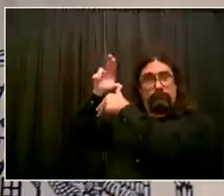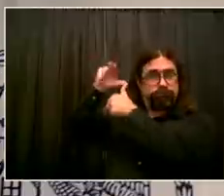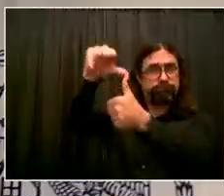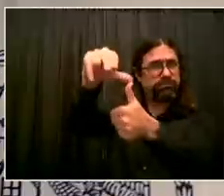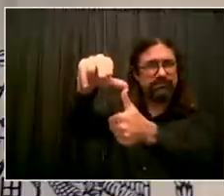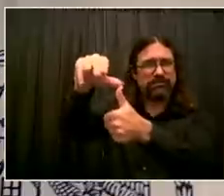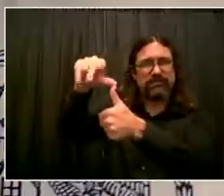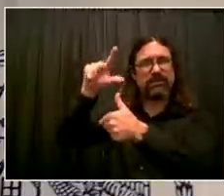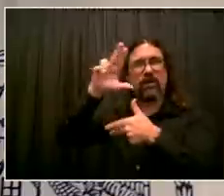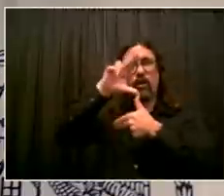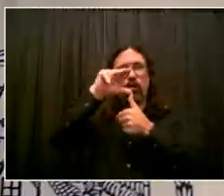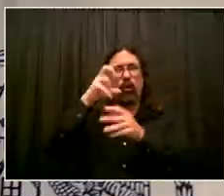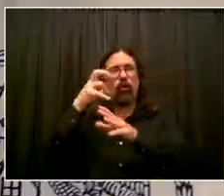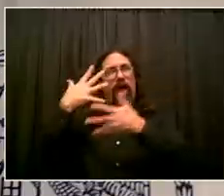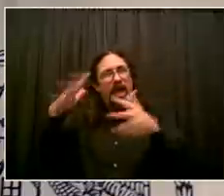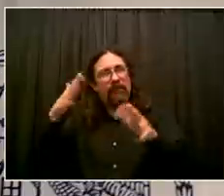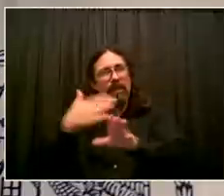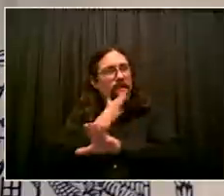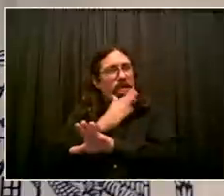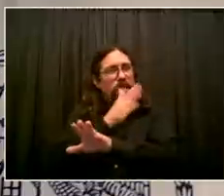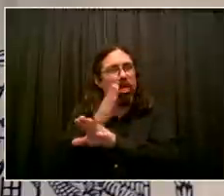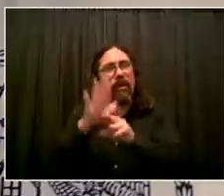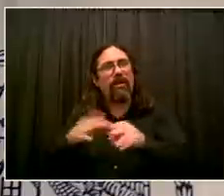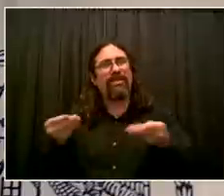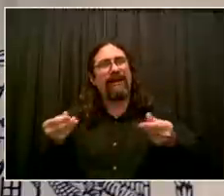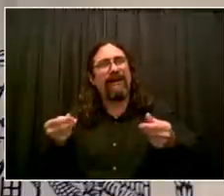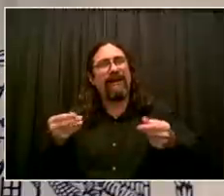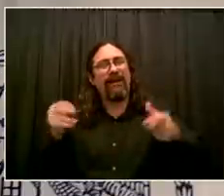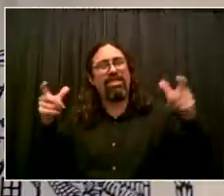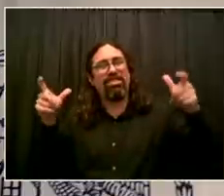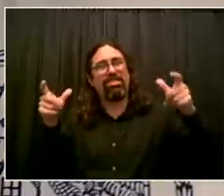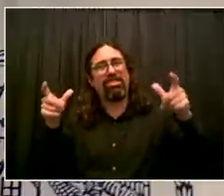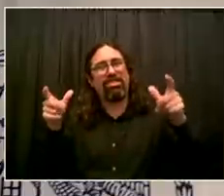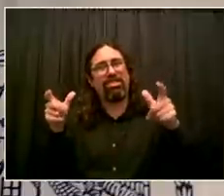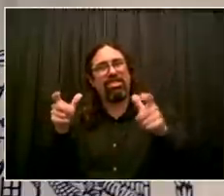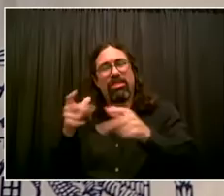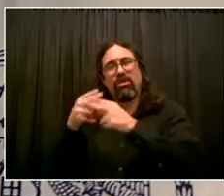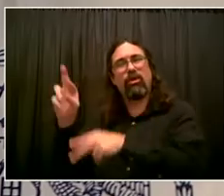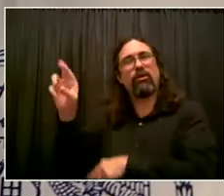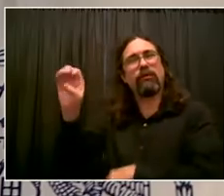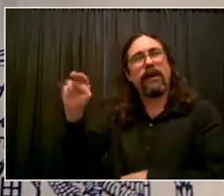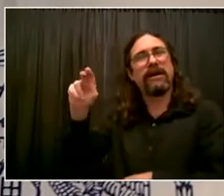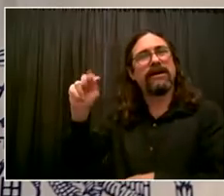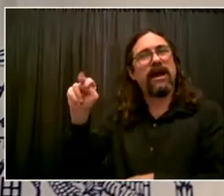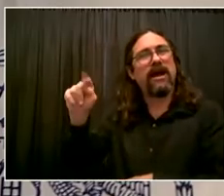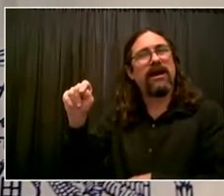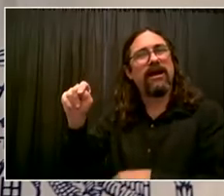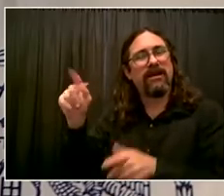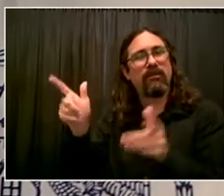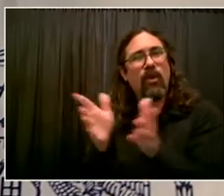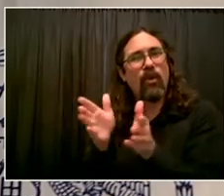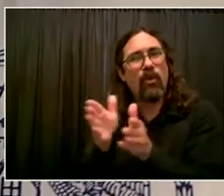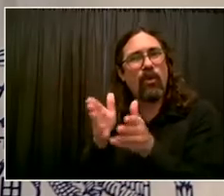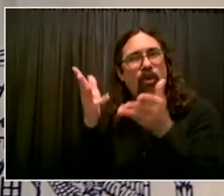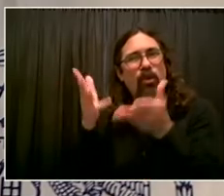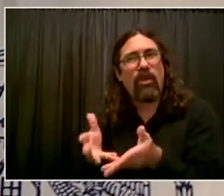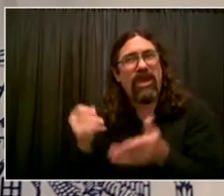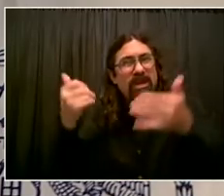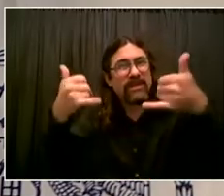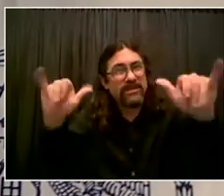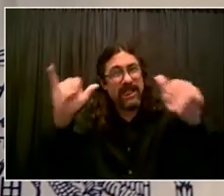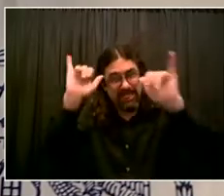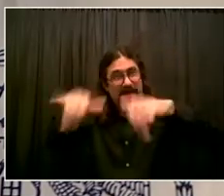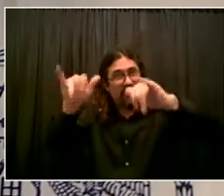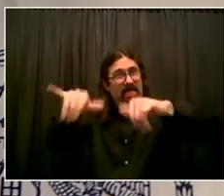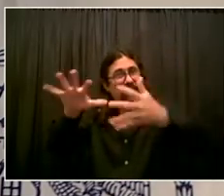consulted with really thoughtful, smart folks, experienced folks outside. So the Extreme Weather Task Force had the mission, put together a report